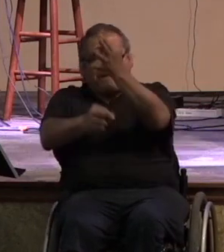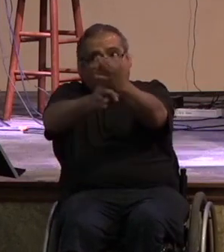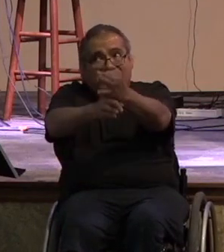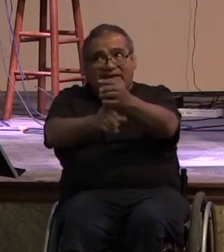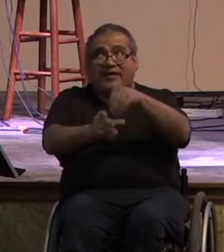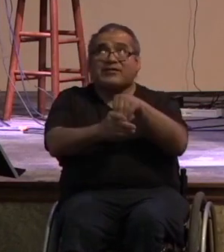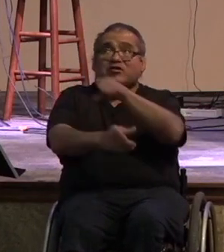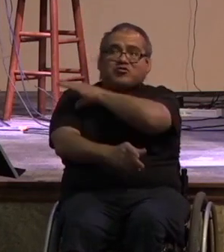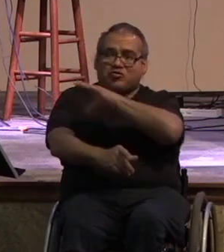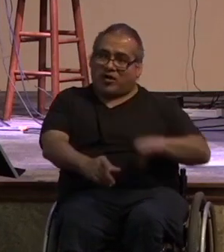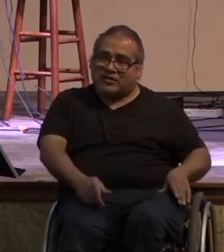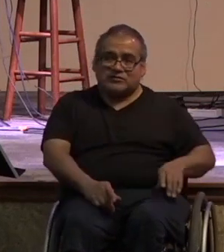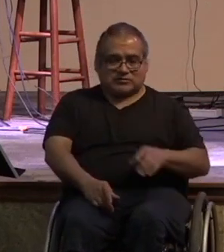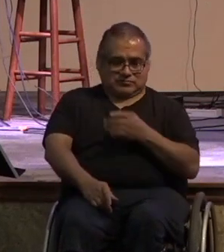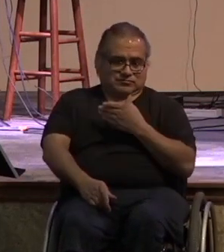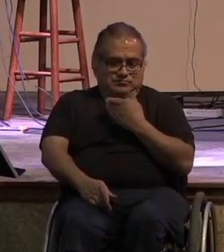and gave himself for me